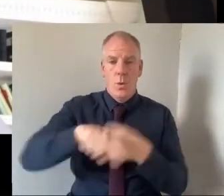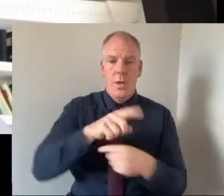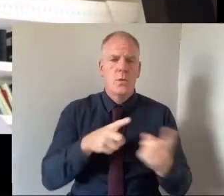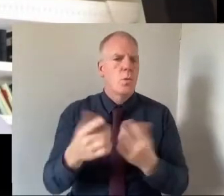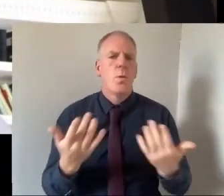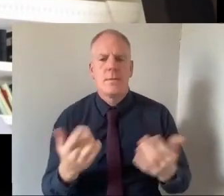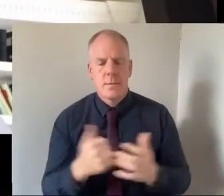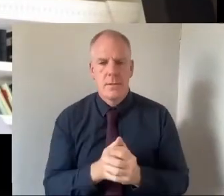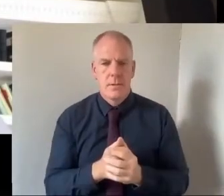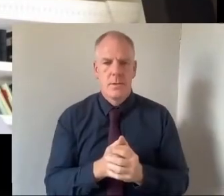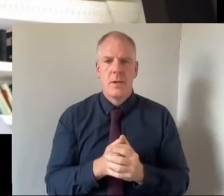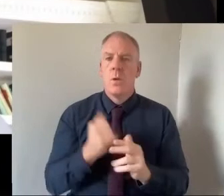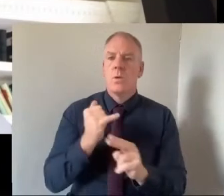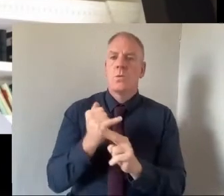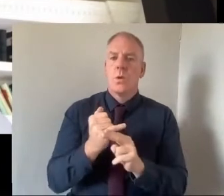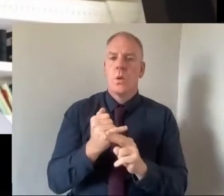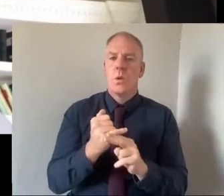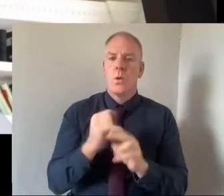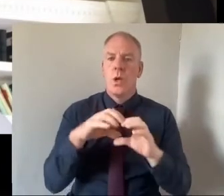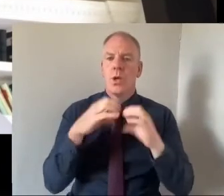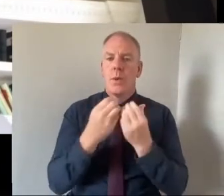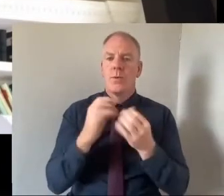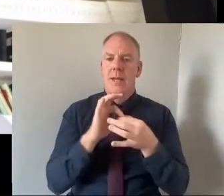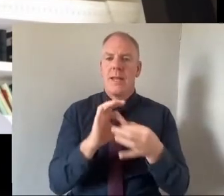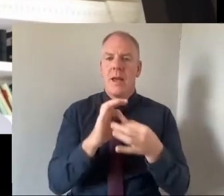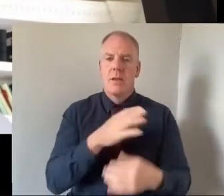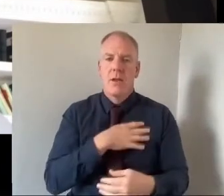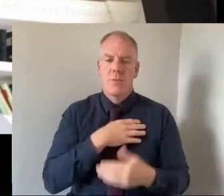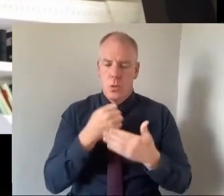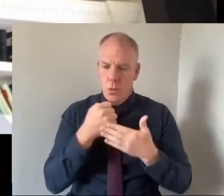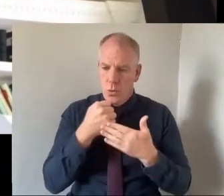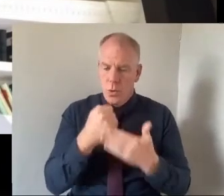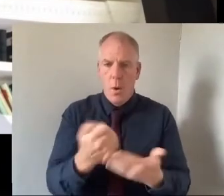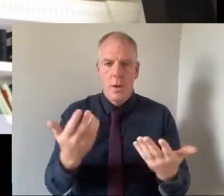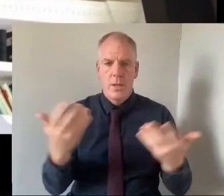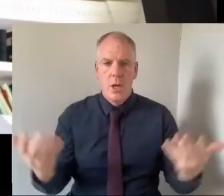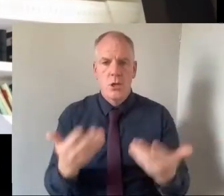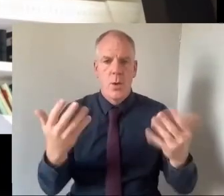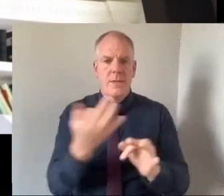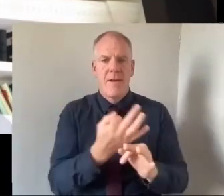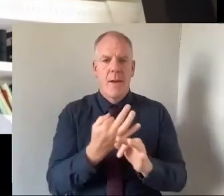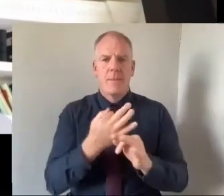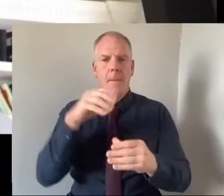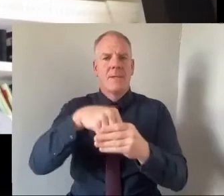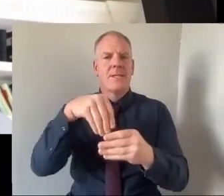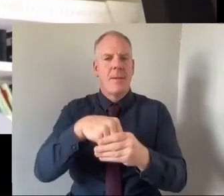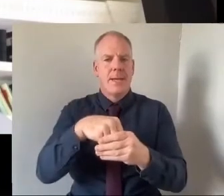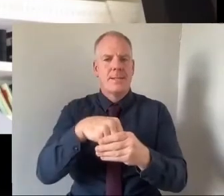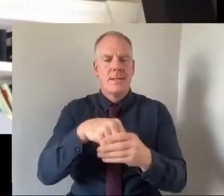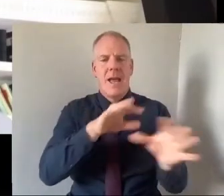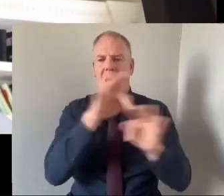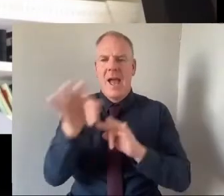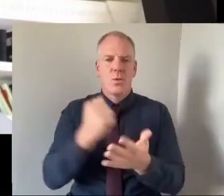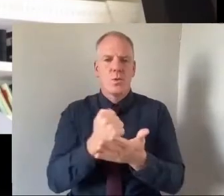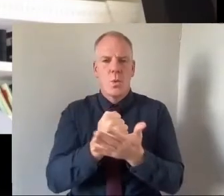our homeschool community liaison officer will support and encourage families to participate in this and